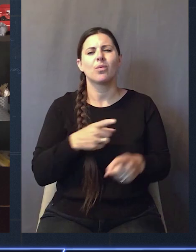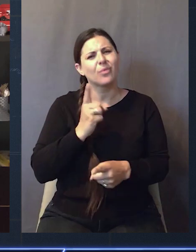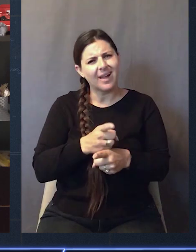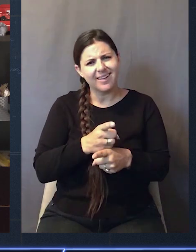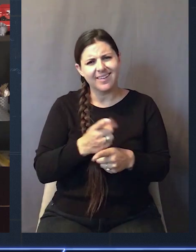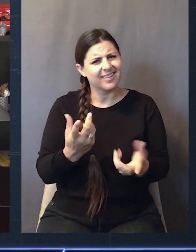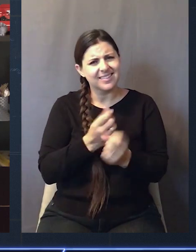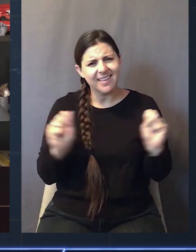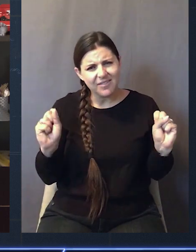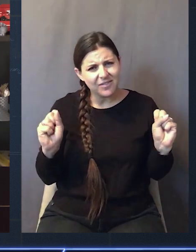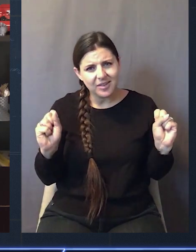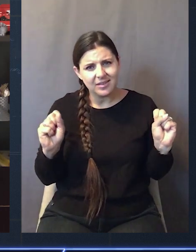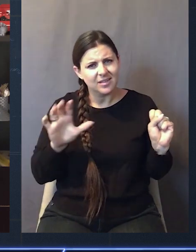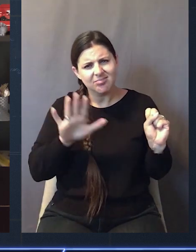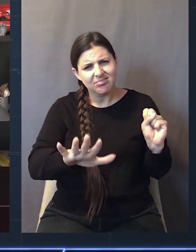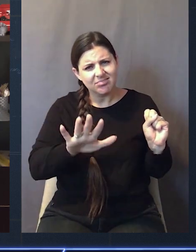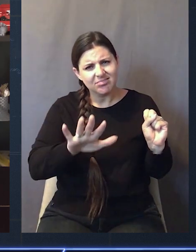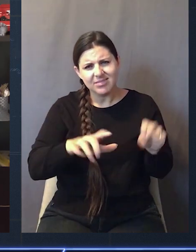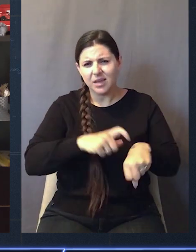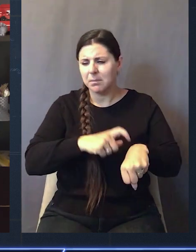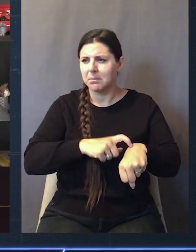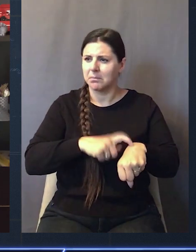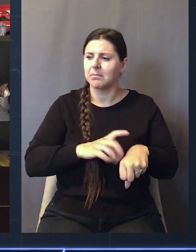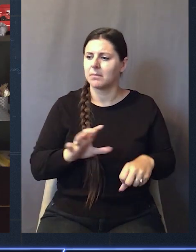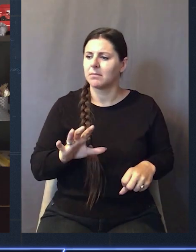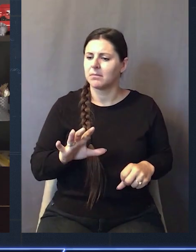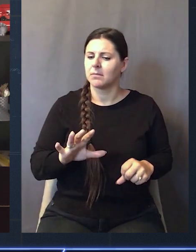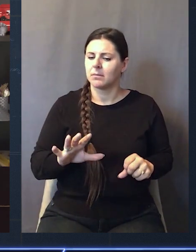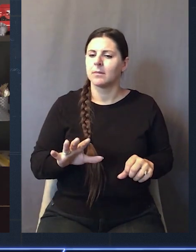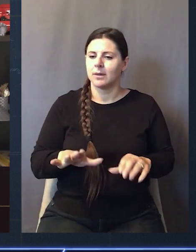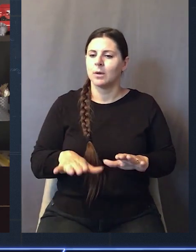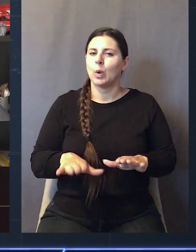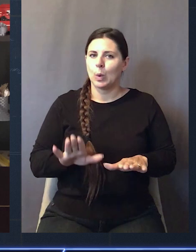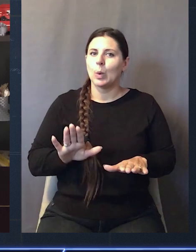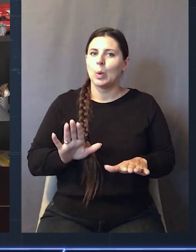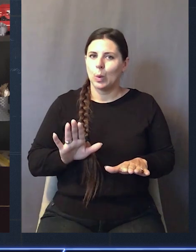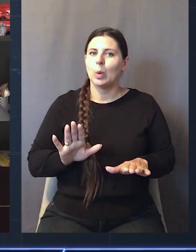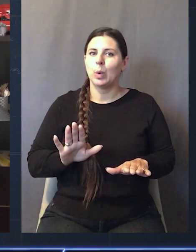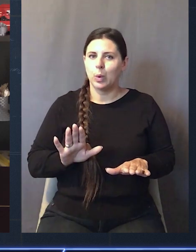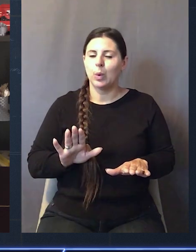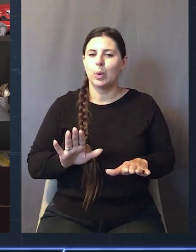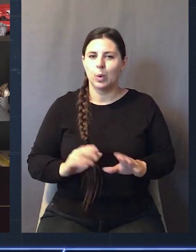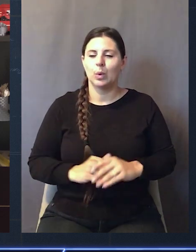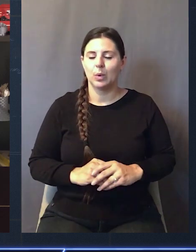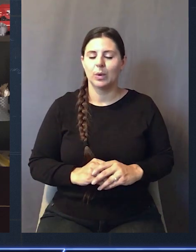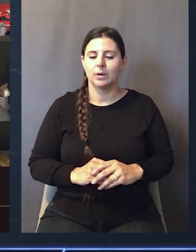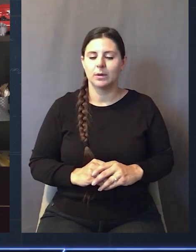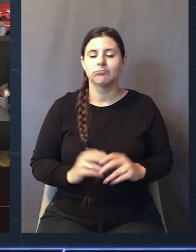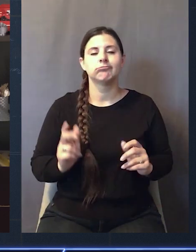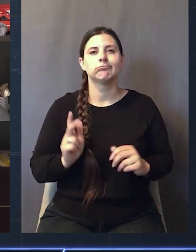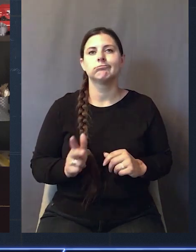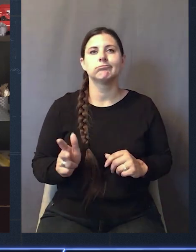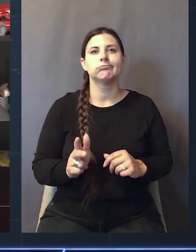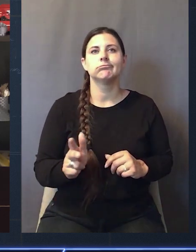go. Realize he's right. I got to stay safe. Got to just take my time as I do this. Let up a little bit